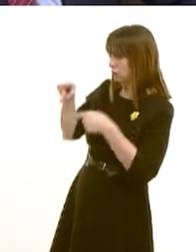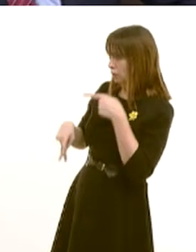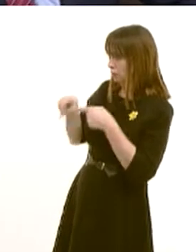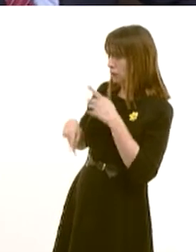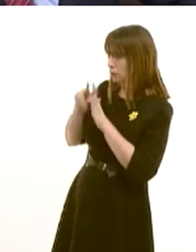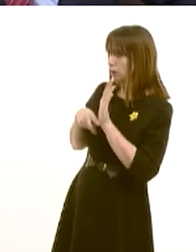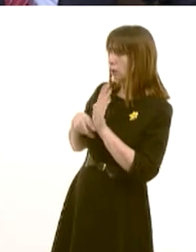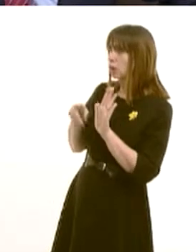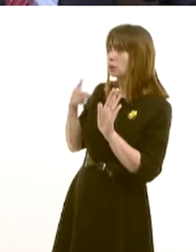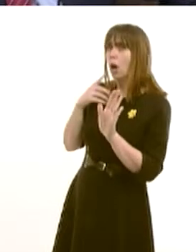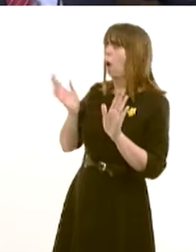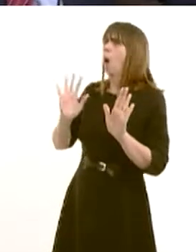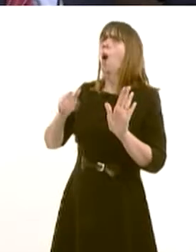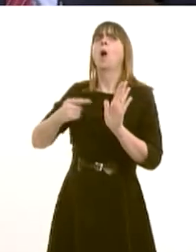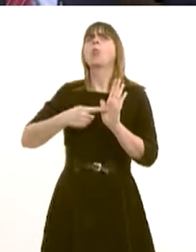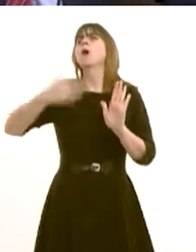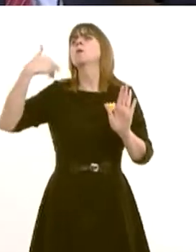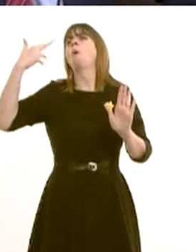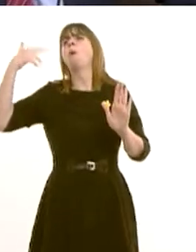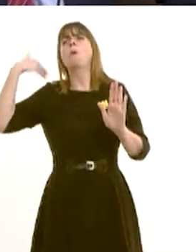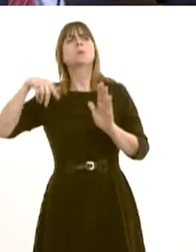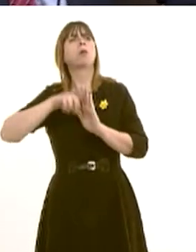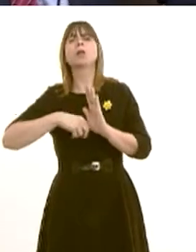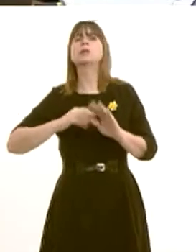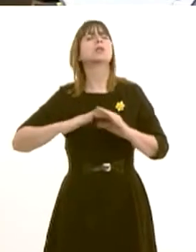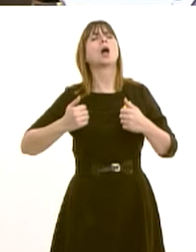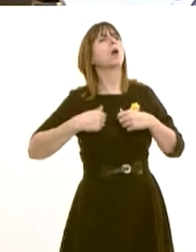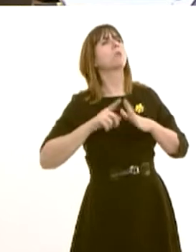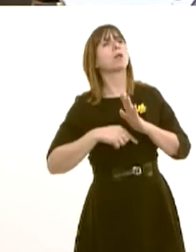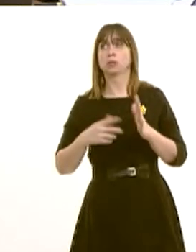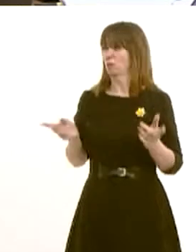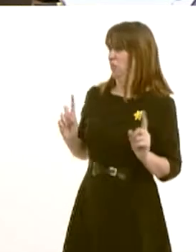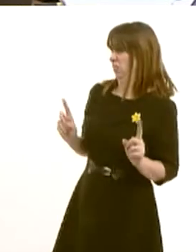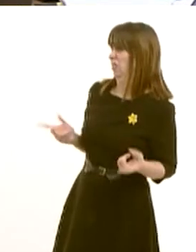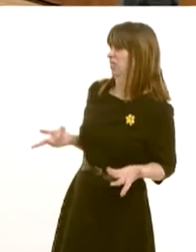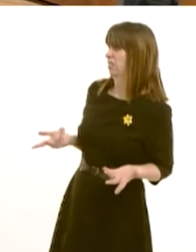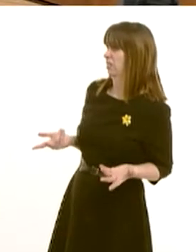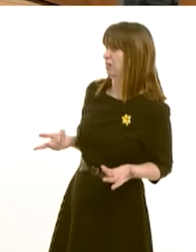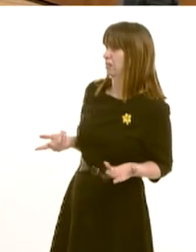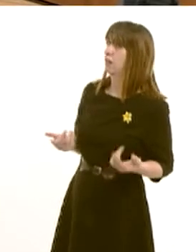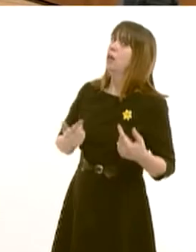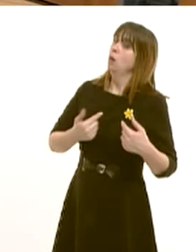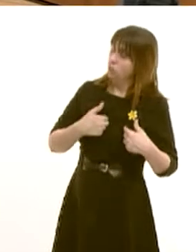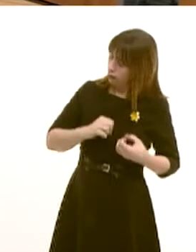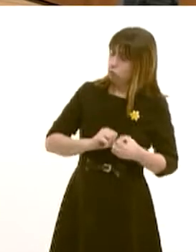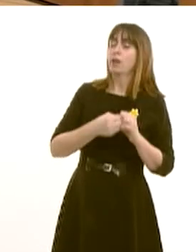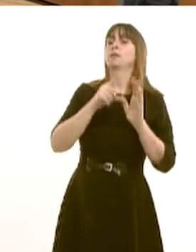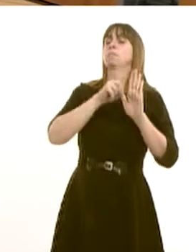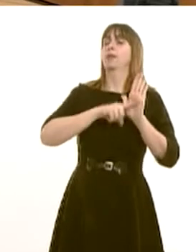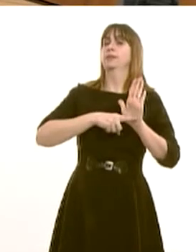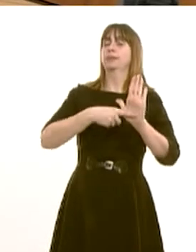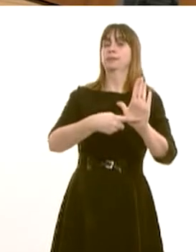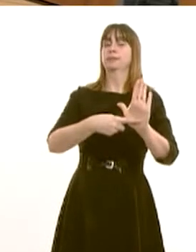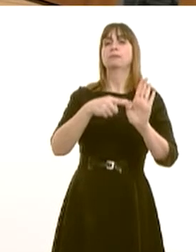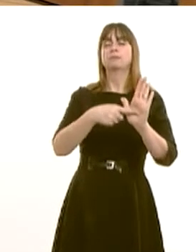that's not his policy. No, no, no, that's an old policy, that's not his policy. The reality is we have produced a policy that will be a